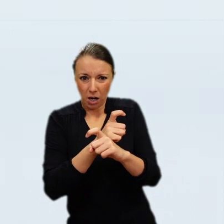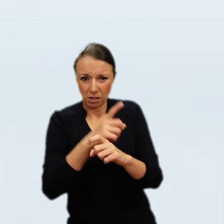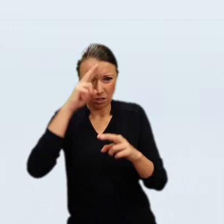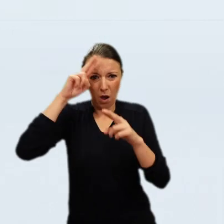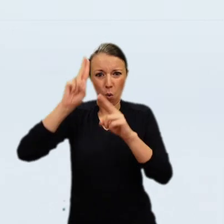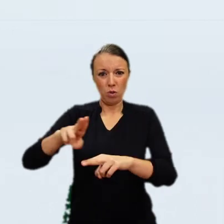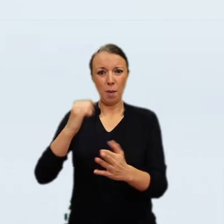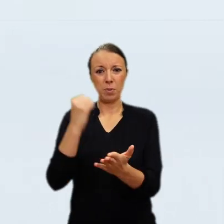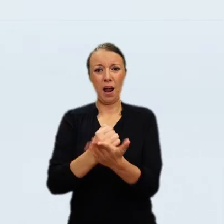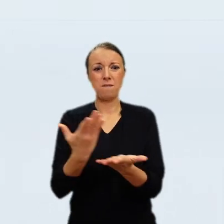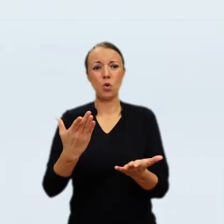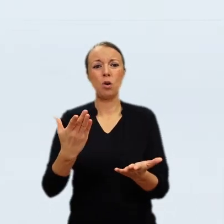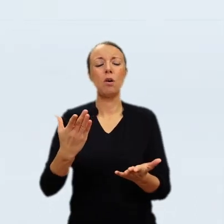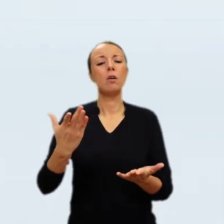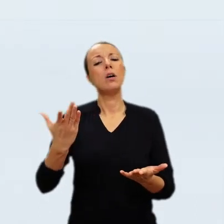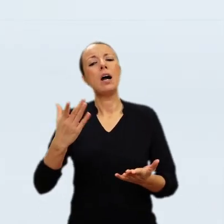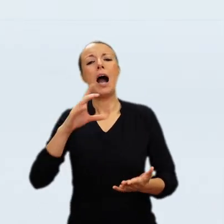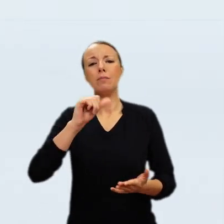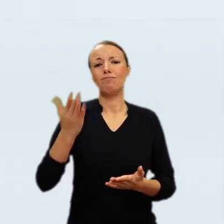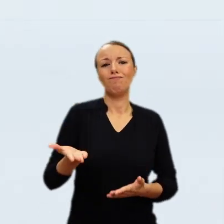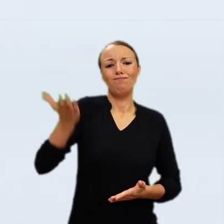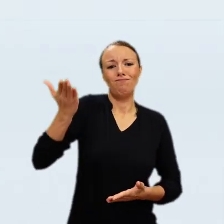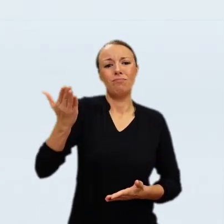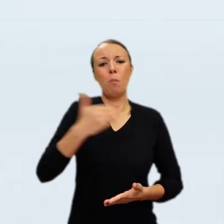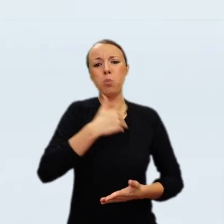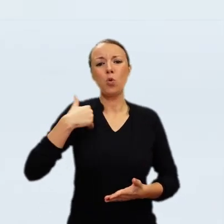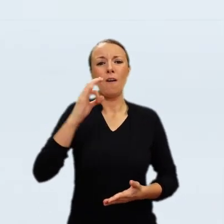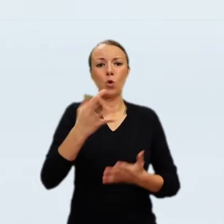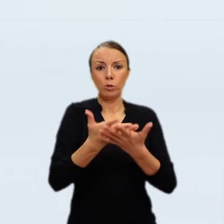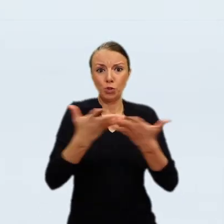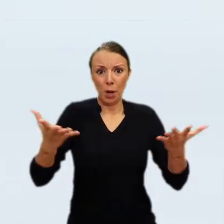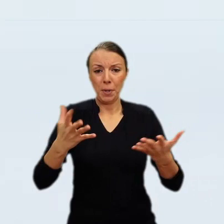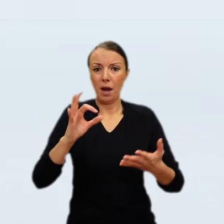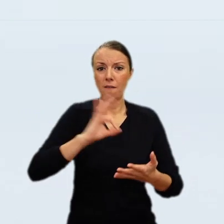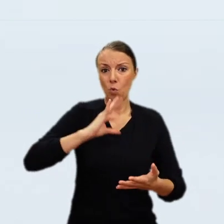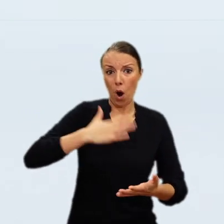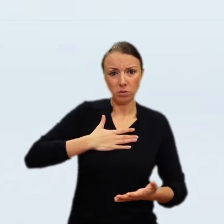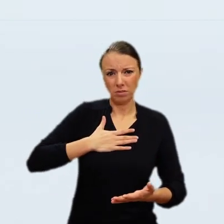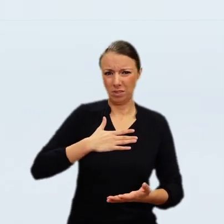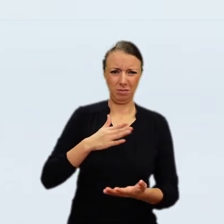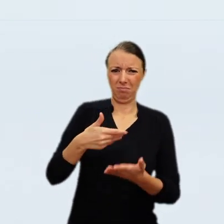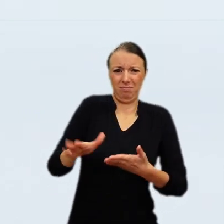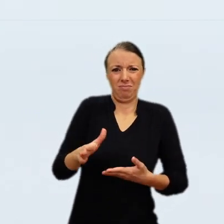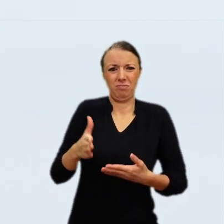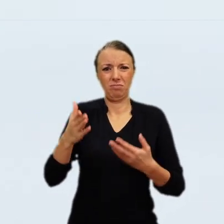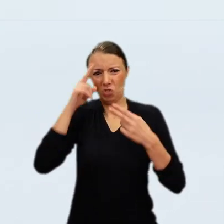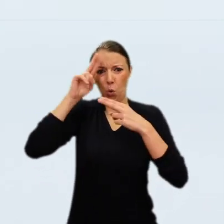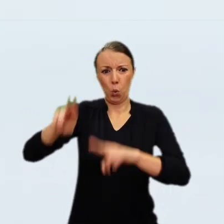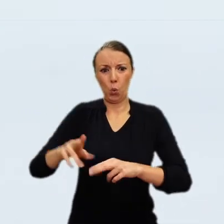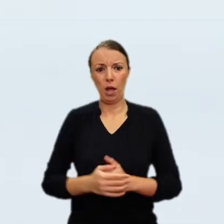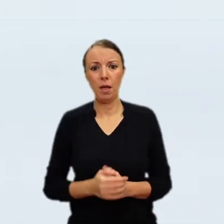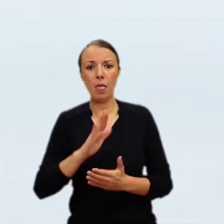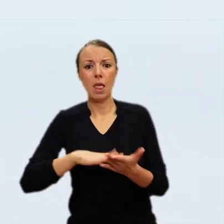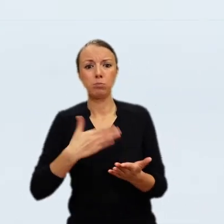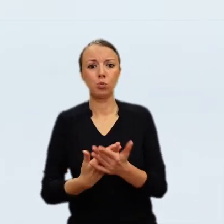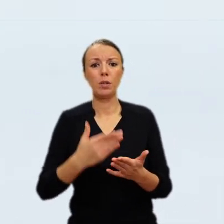beautiful. Fry had written to Frick on the 9th of May 1910 about a second issue. One matter that